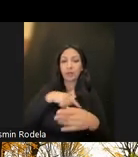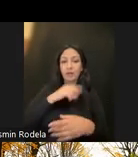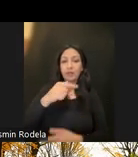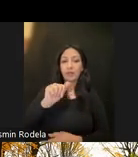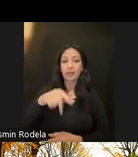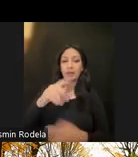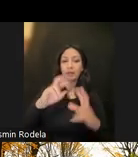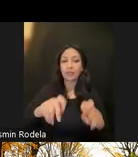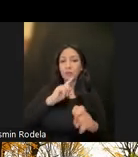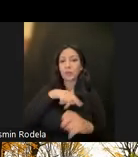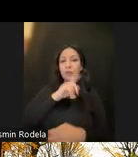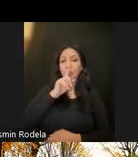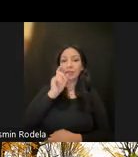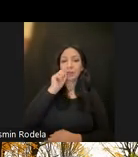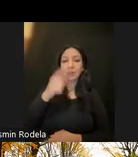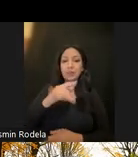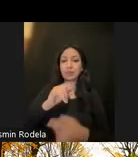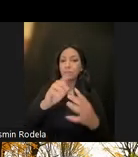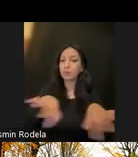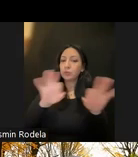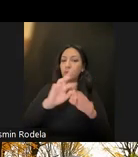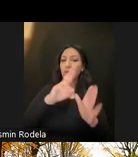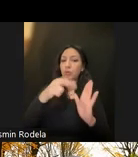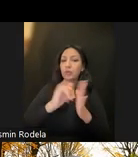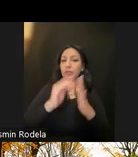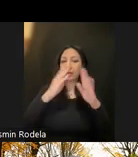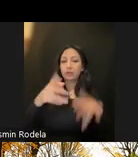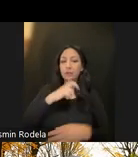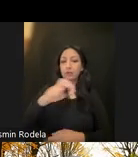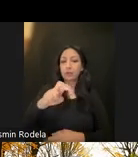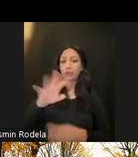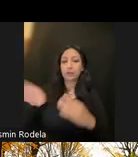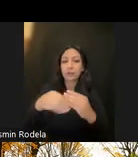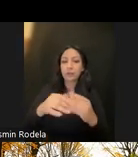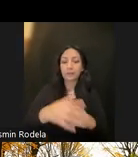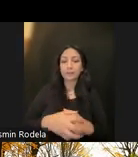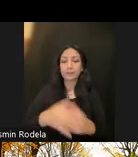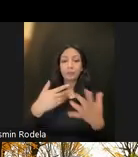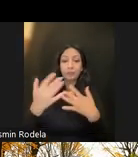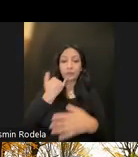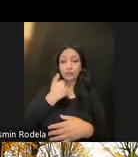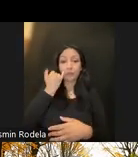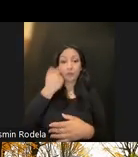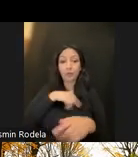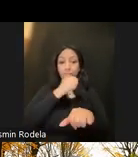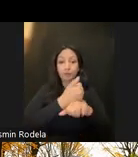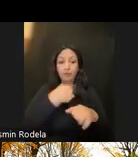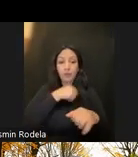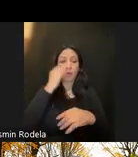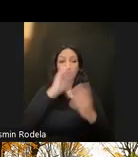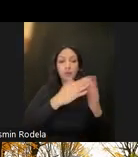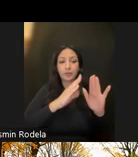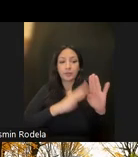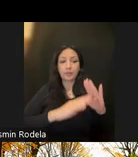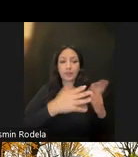we're also recognizing the critical role that housing and transportation plays. So even if we build out our home and community-based